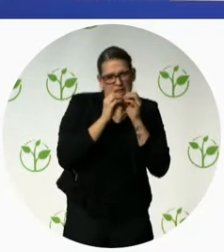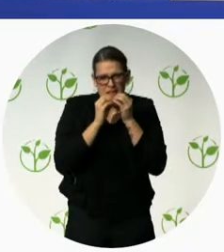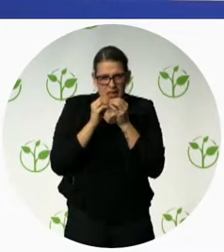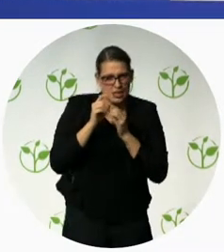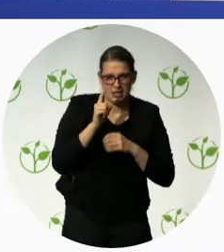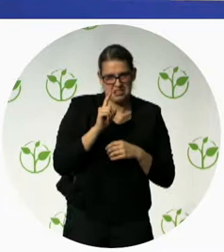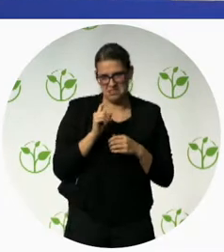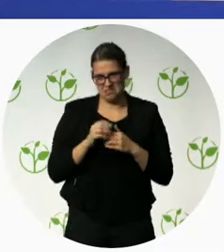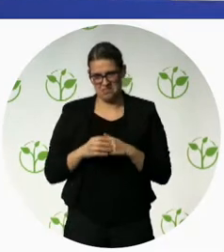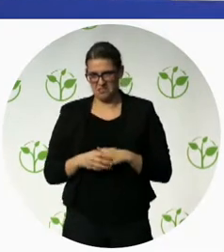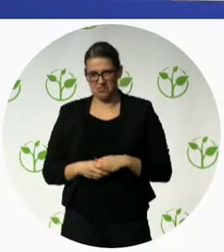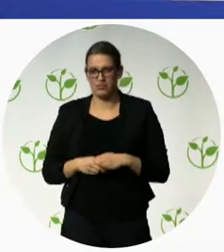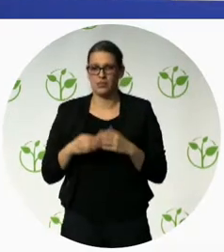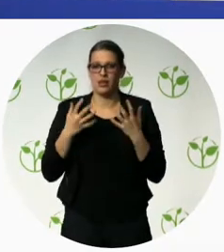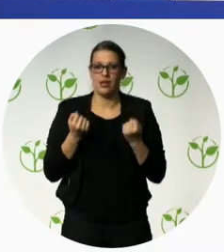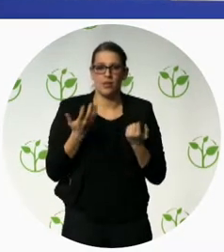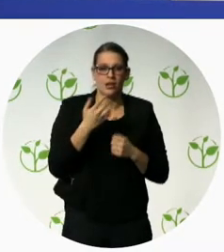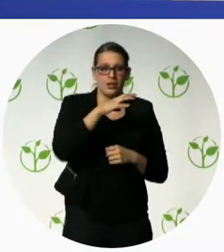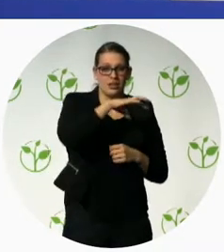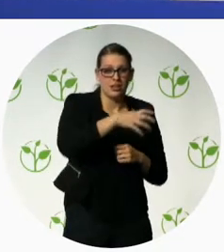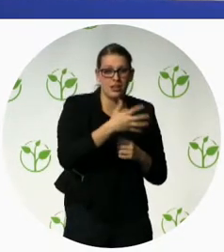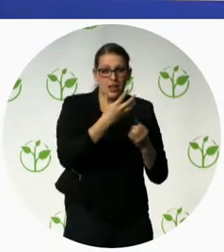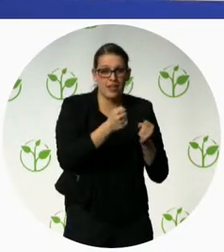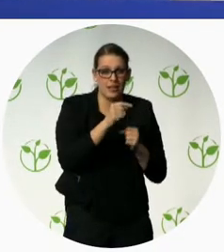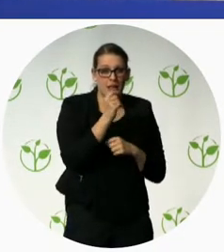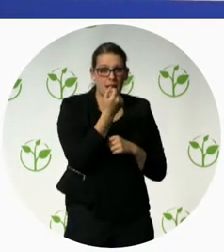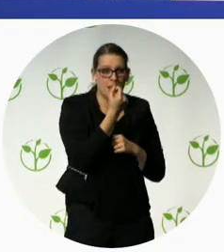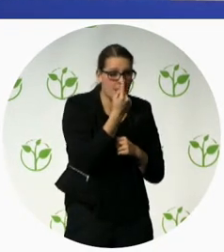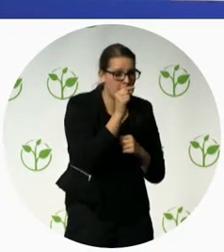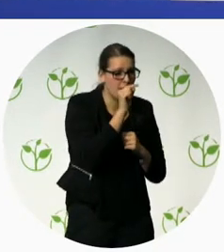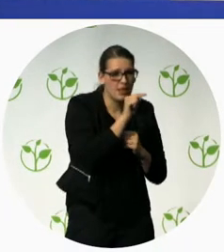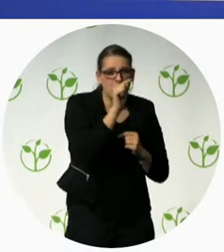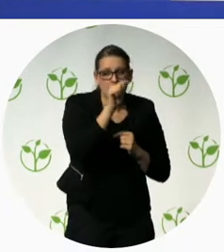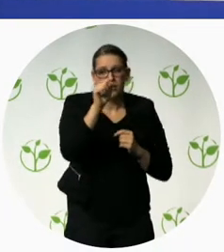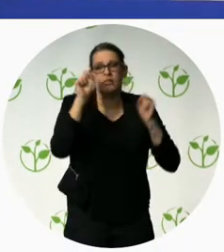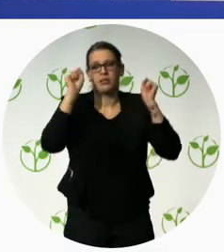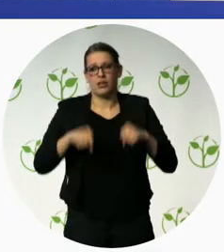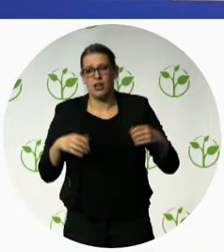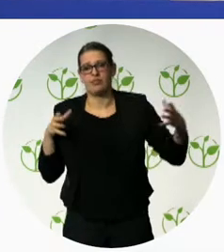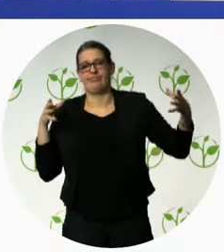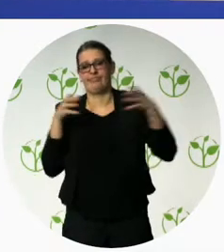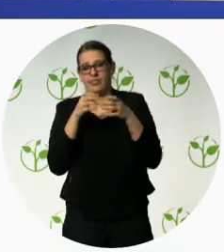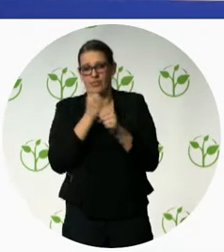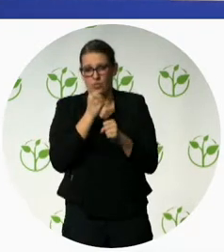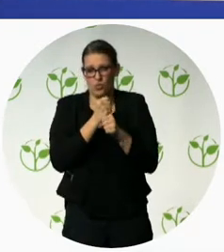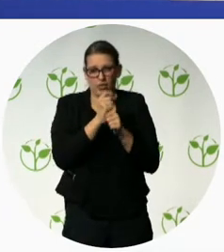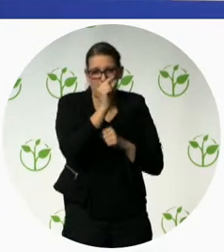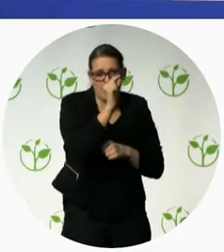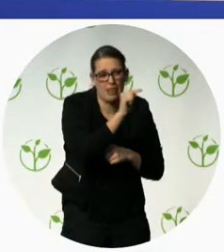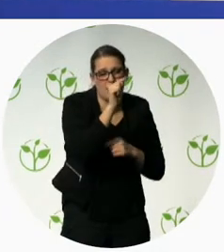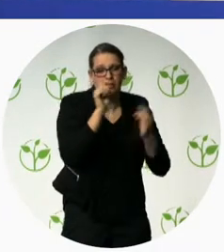it isn't done in many, many low-income countries so in this it is an innovative tool